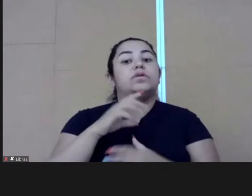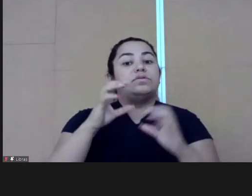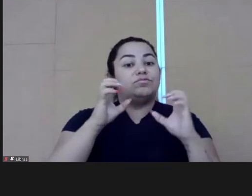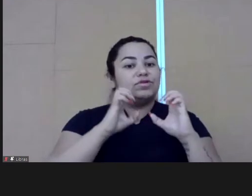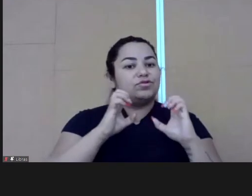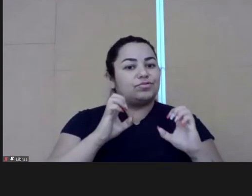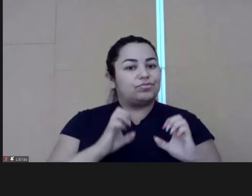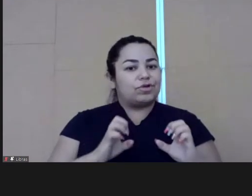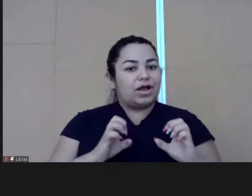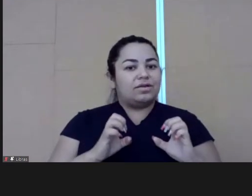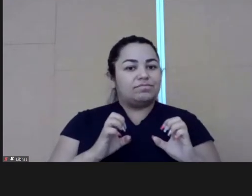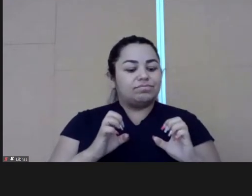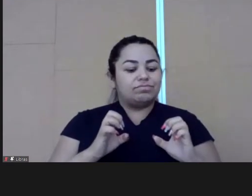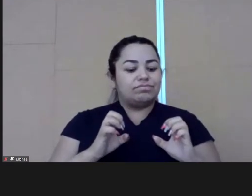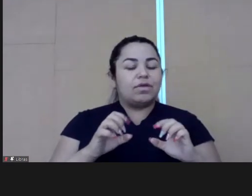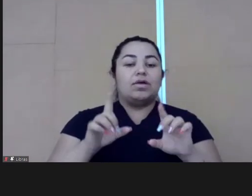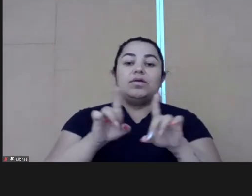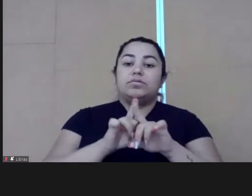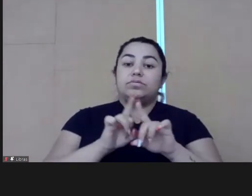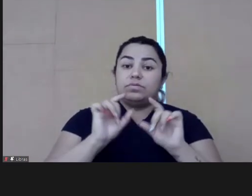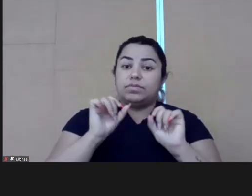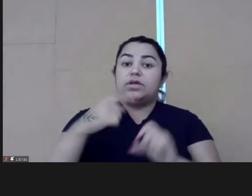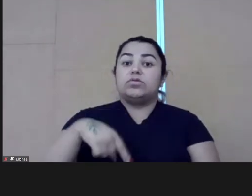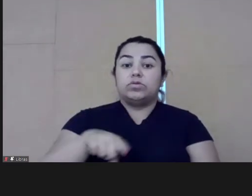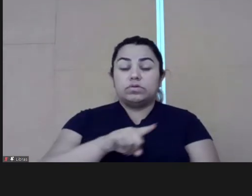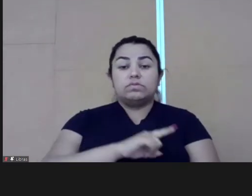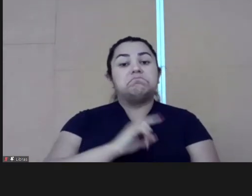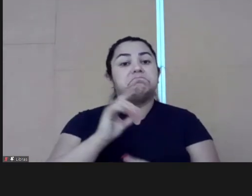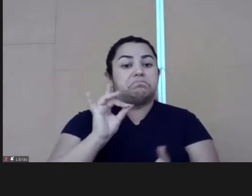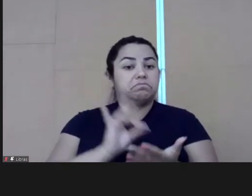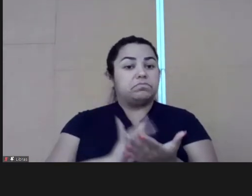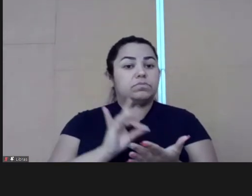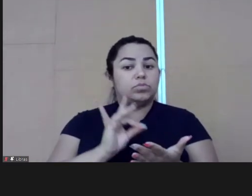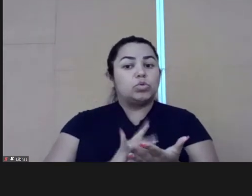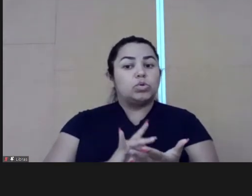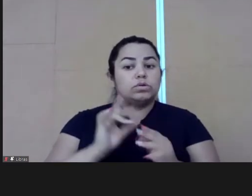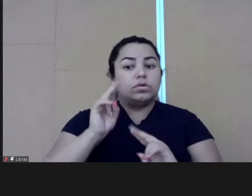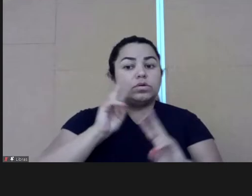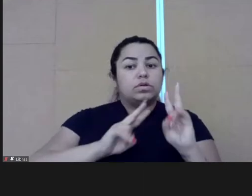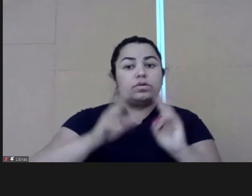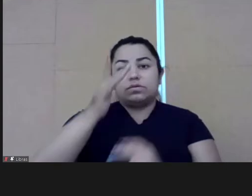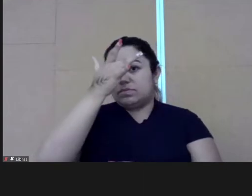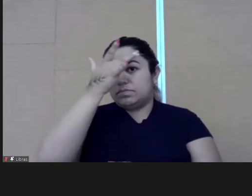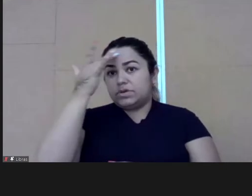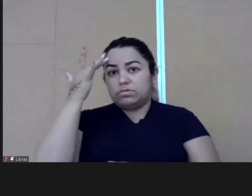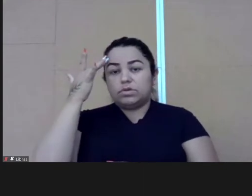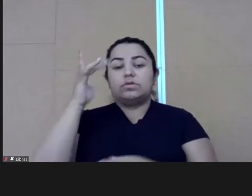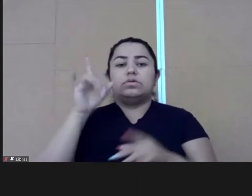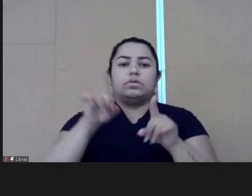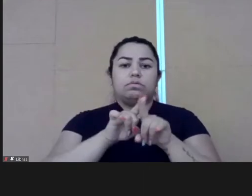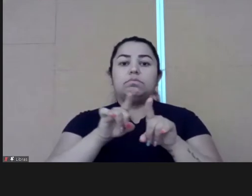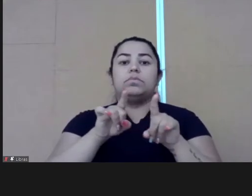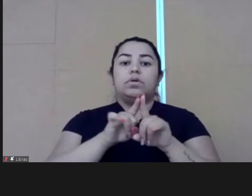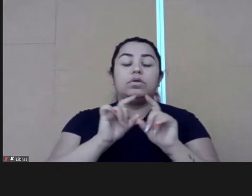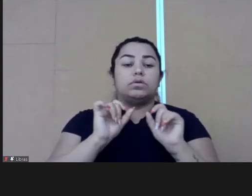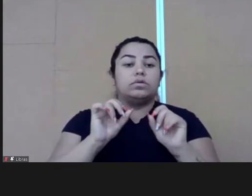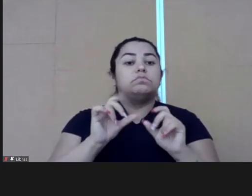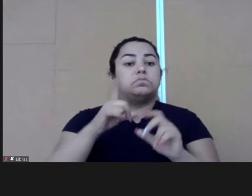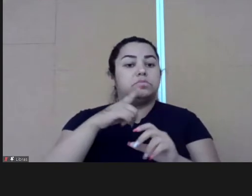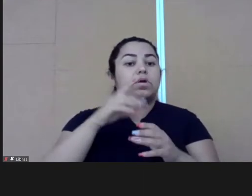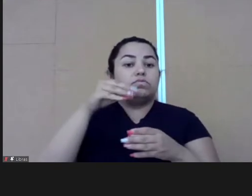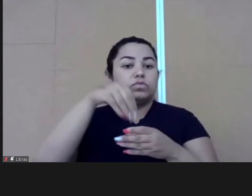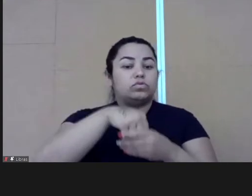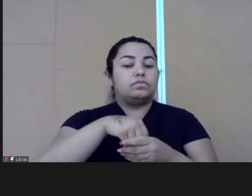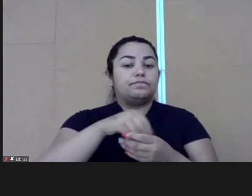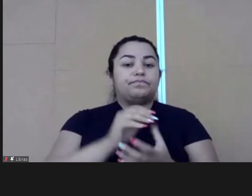that they exist, they are structural, they affect our reality or on the way. Point of perspective